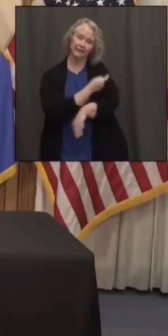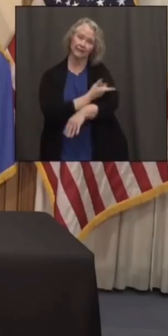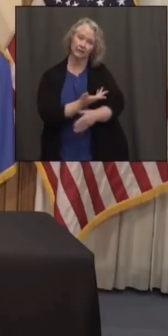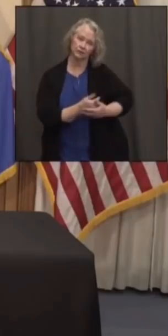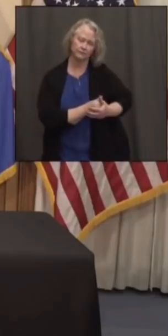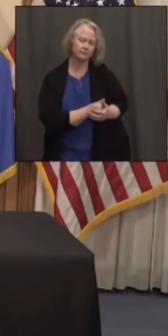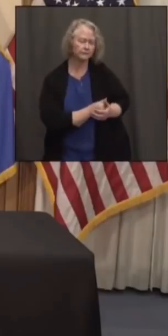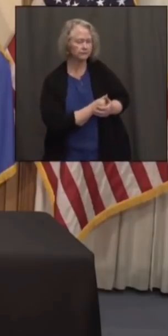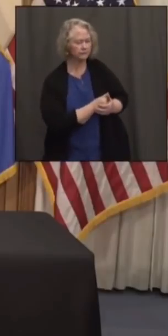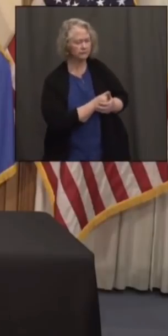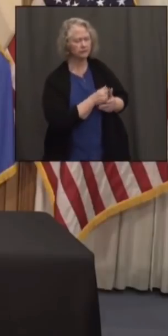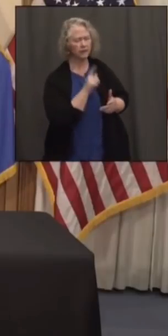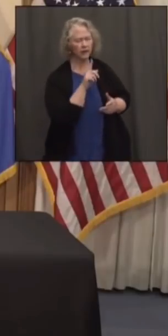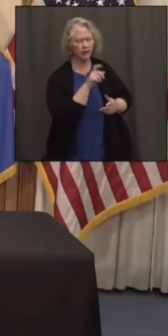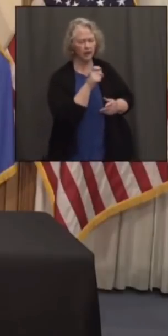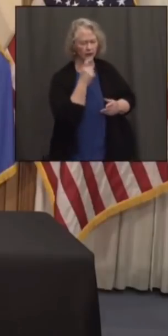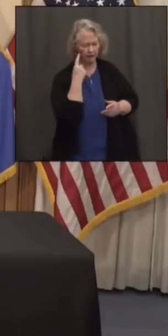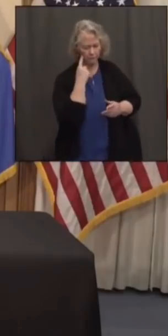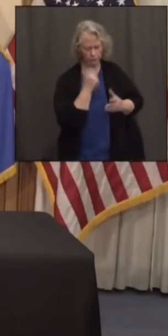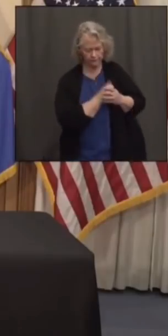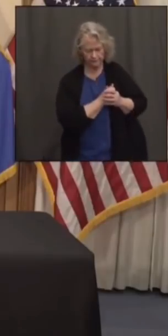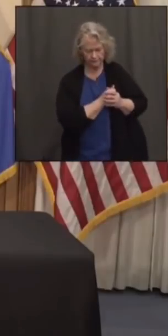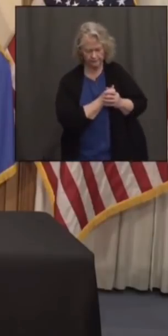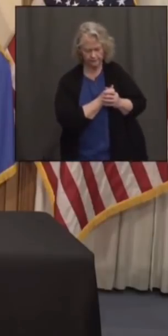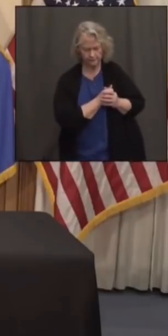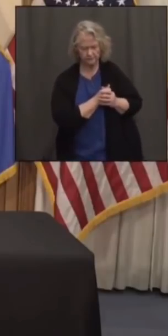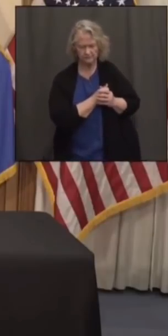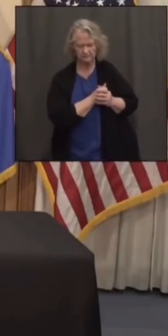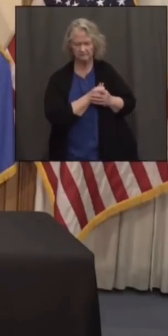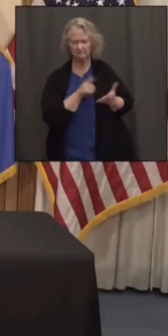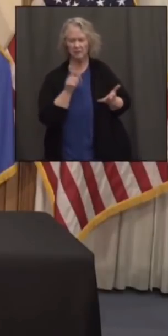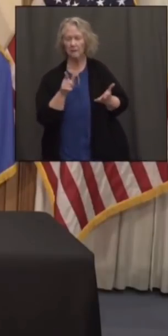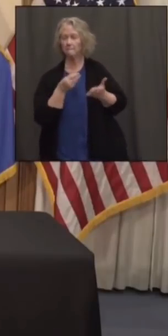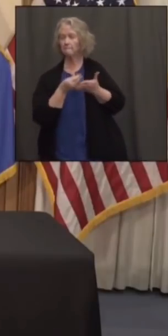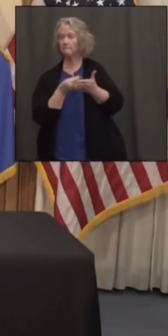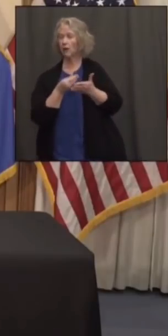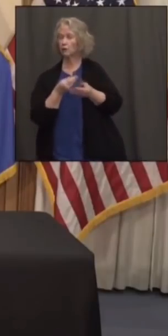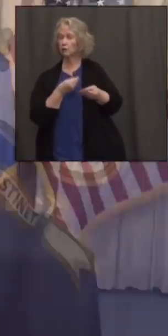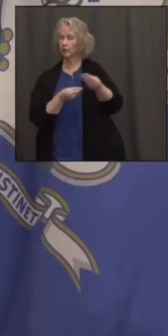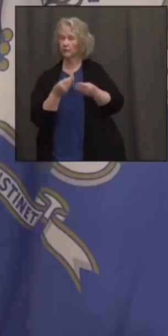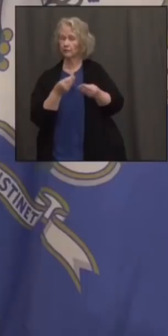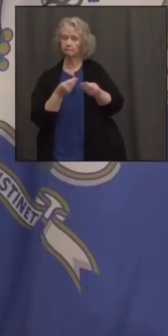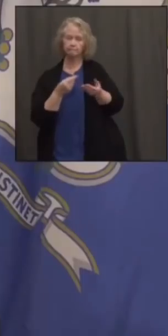Governor, how would you characterize the budget negotiations that started today?